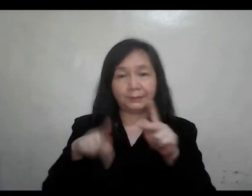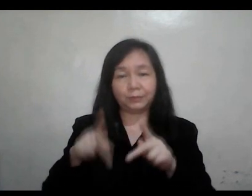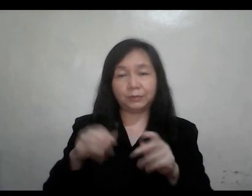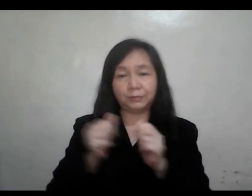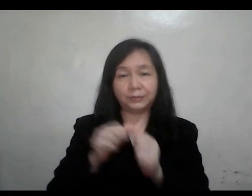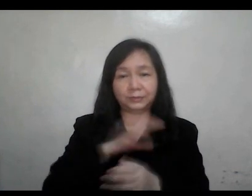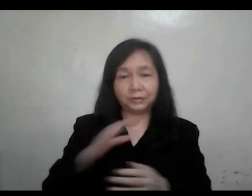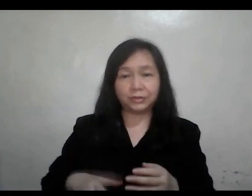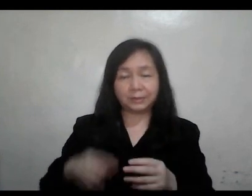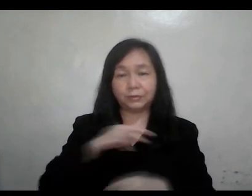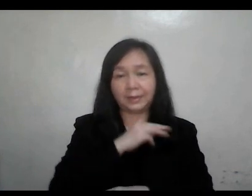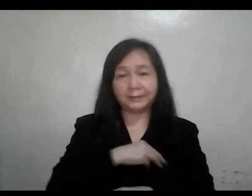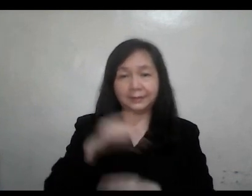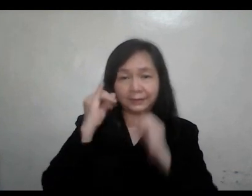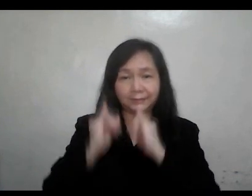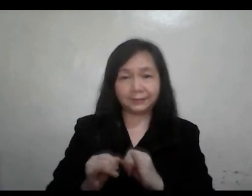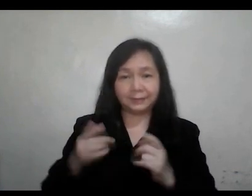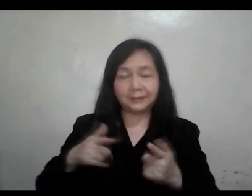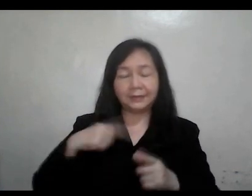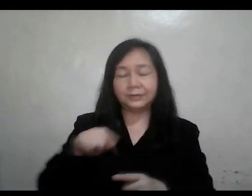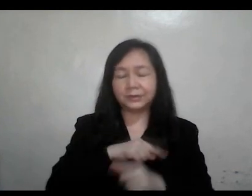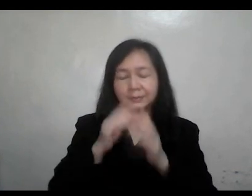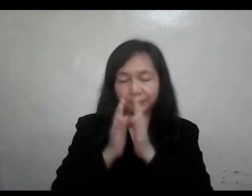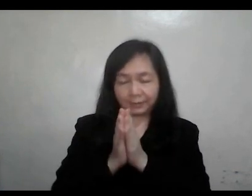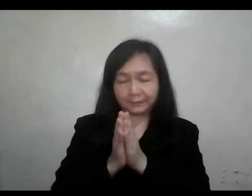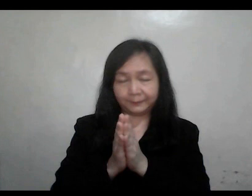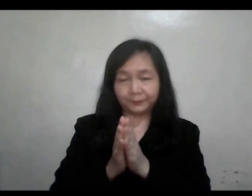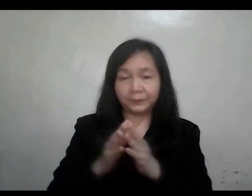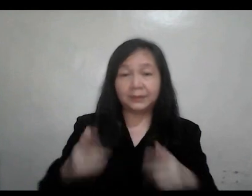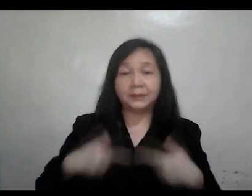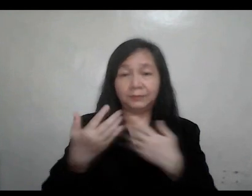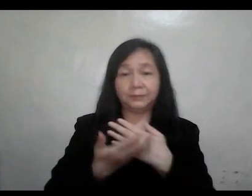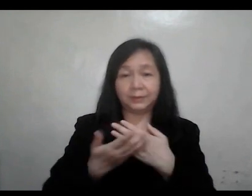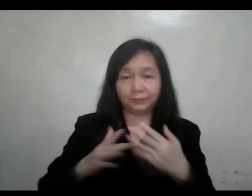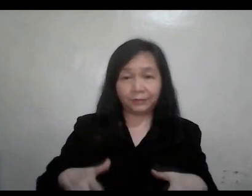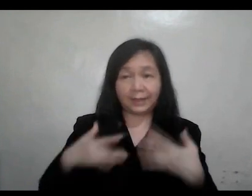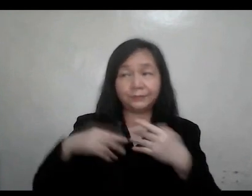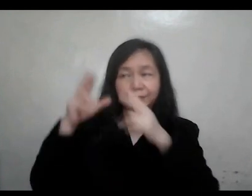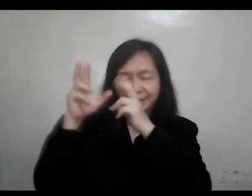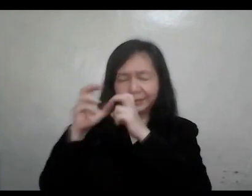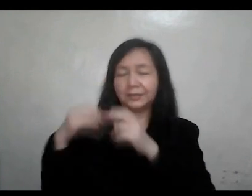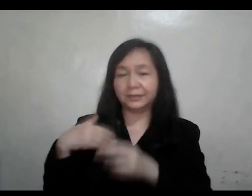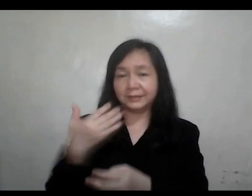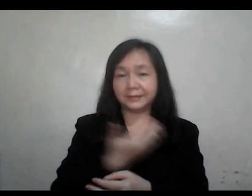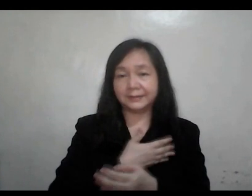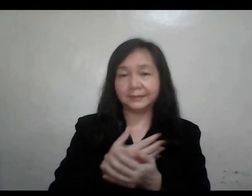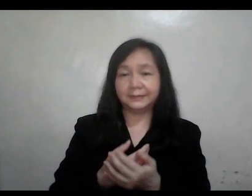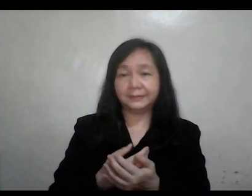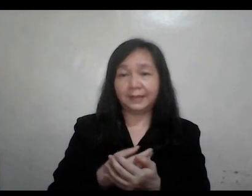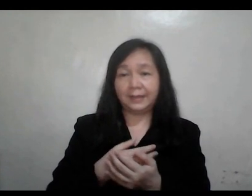Christian morality and integrity. Let us pray. Let us Bread of Life, hear us.